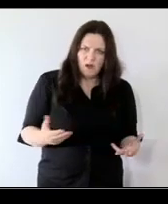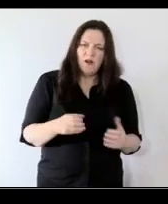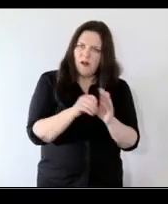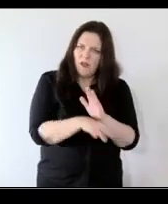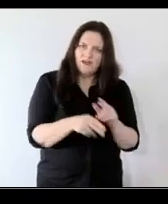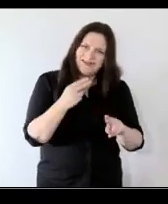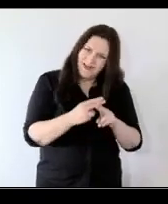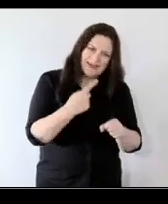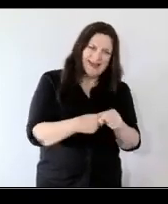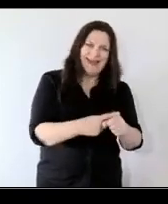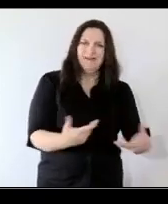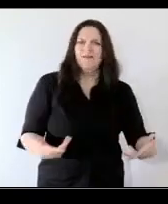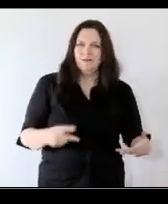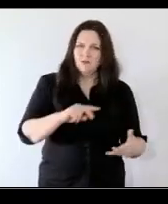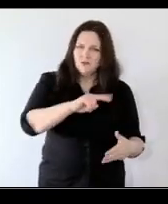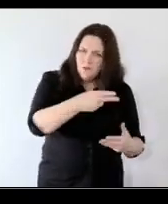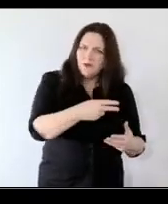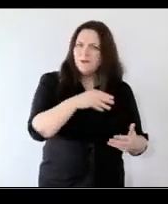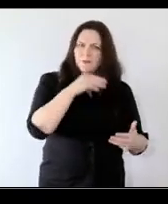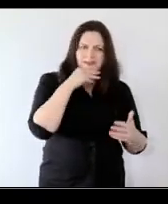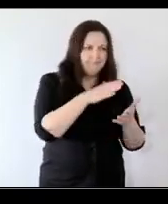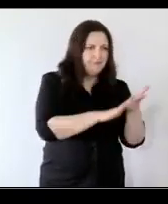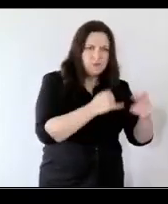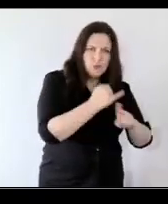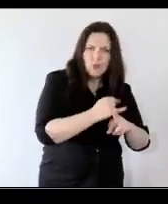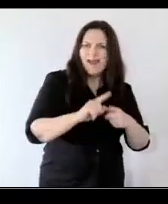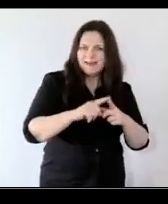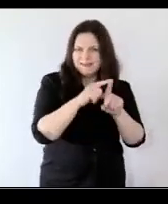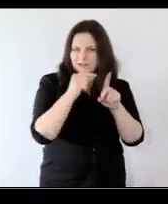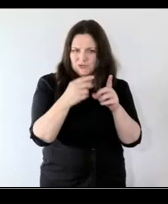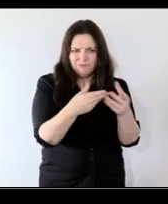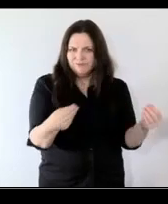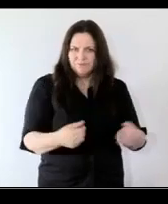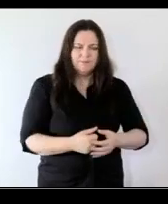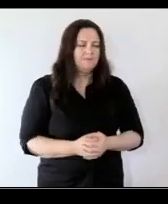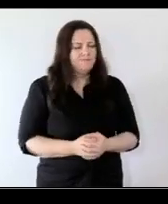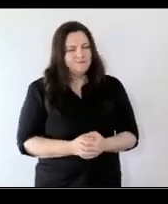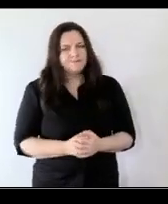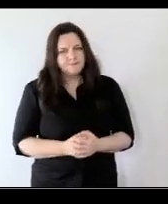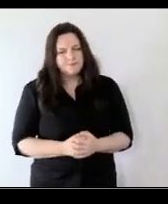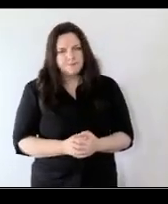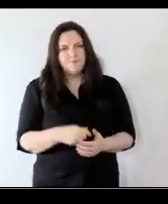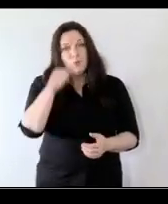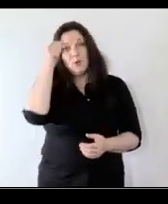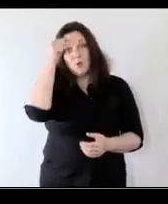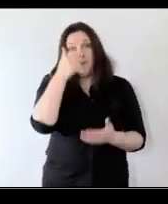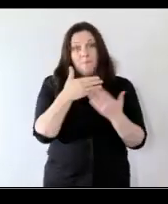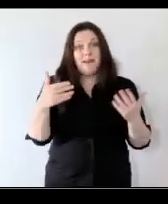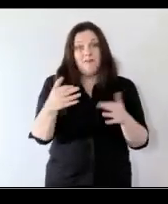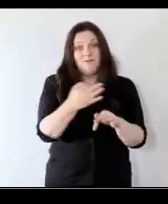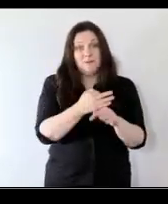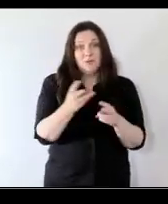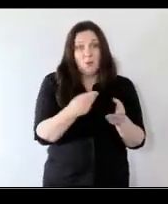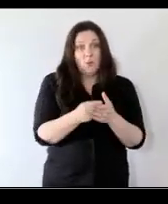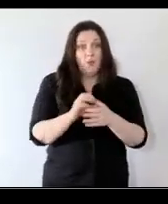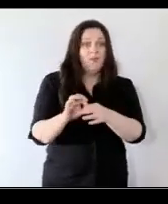lost out further again as well um so we know that many of the families that we would work with are